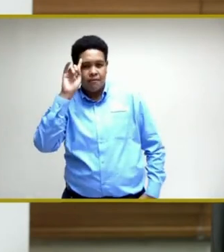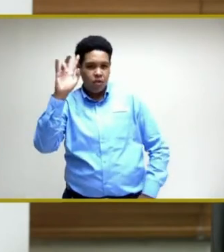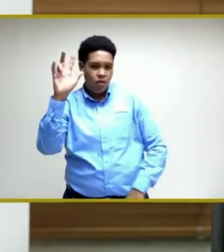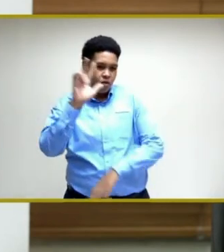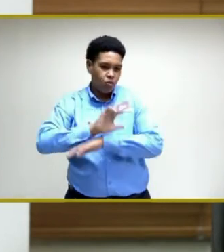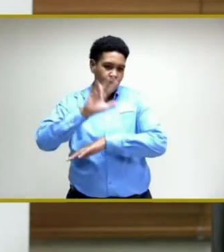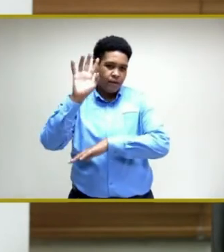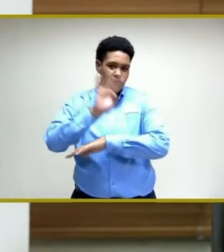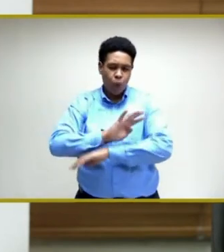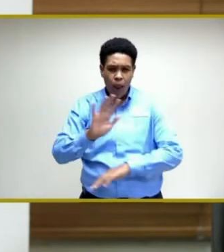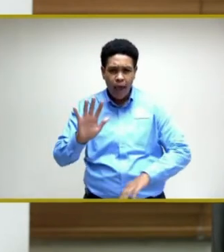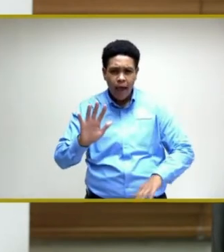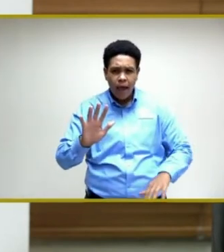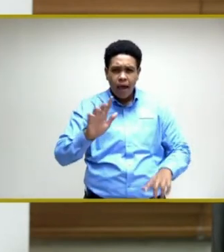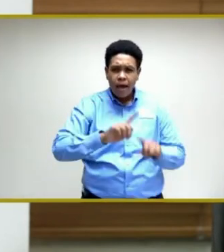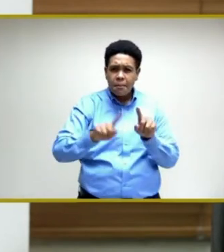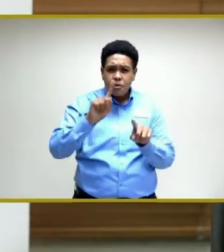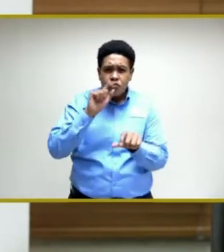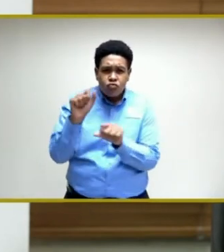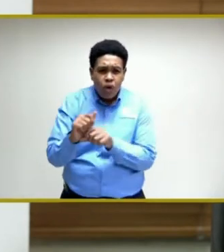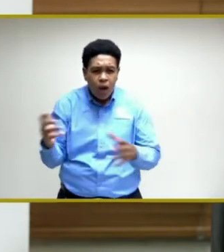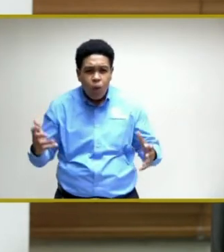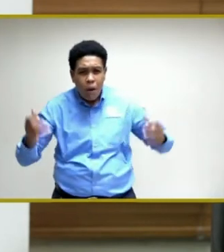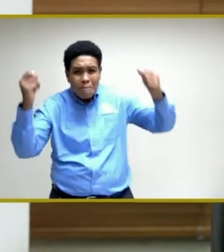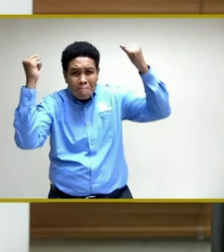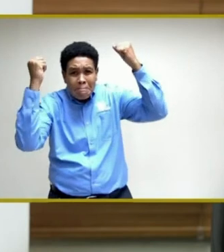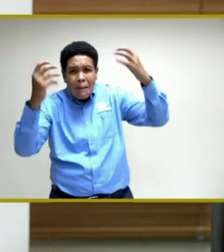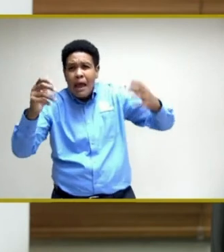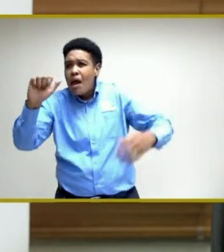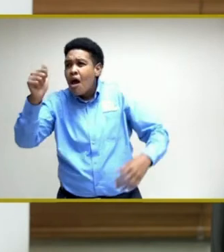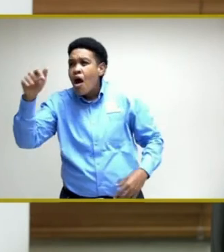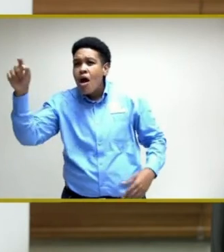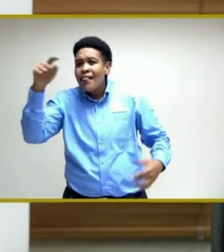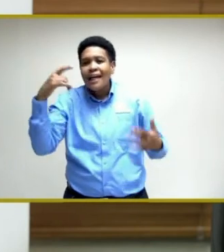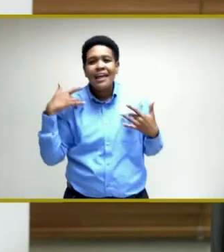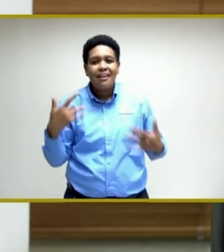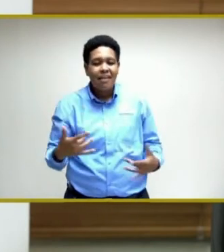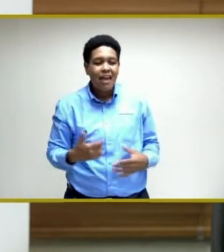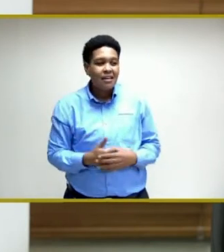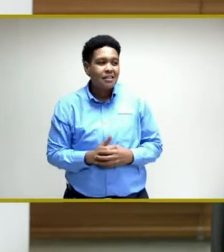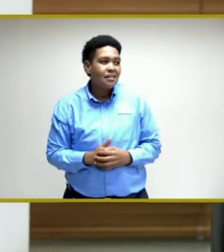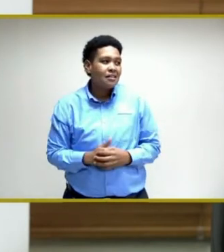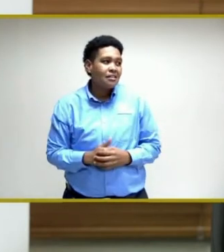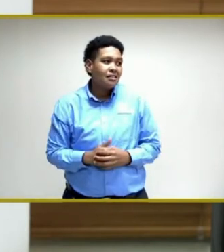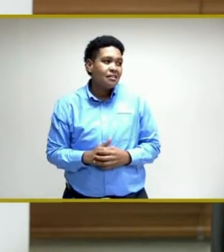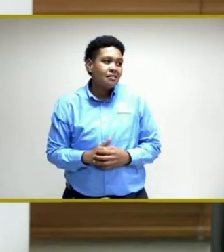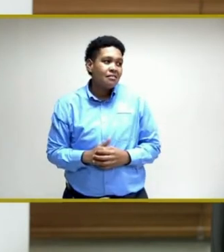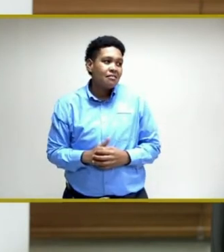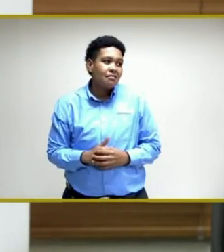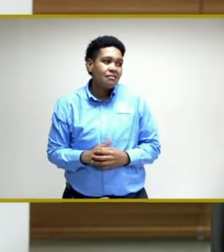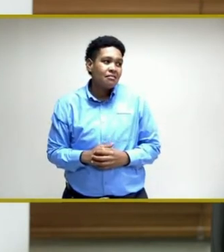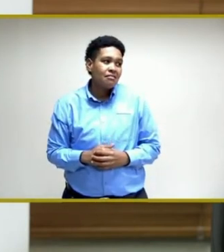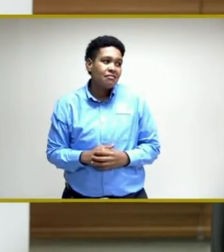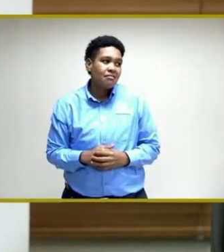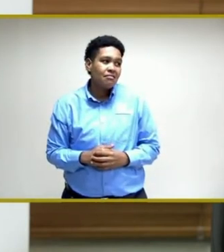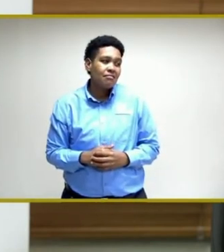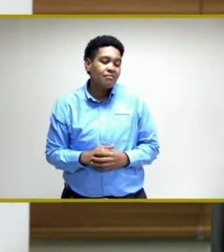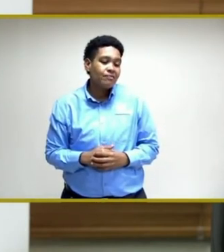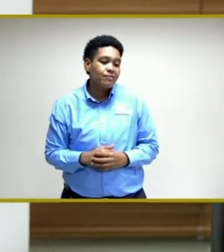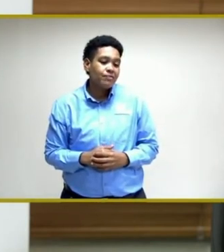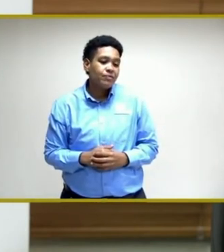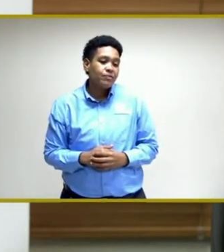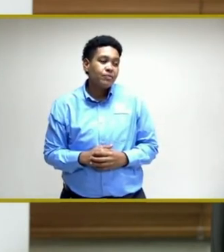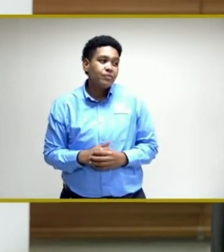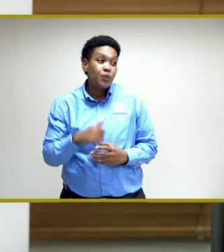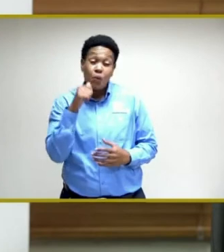that there were many other events that were not as